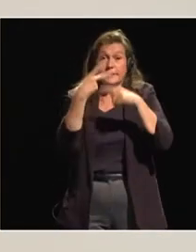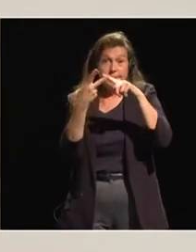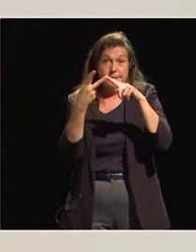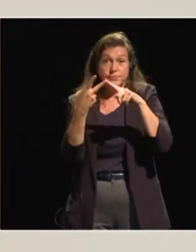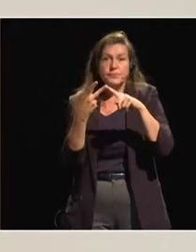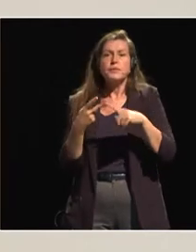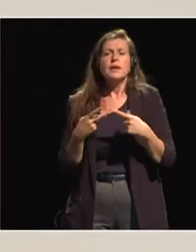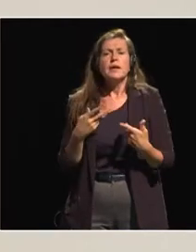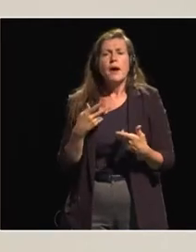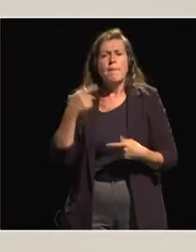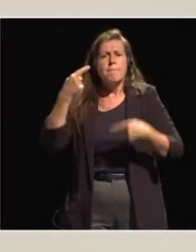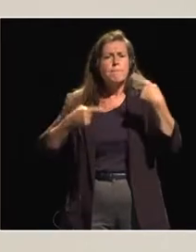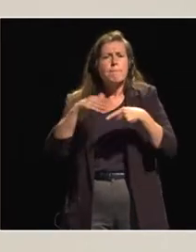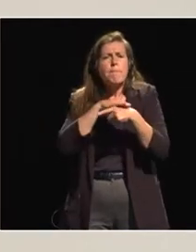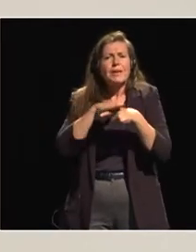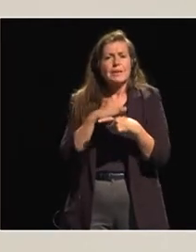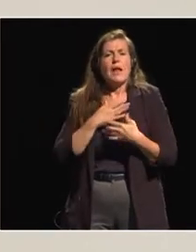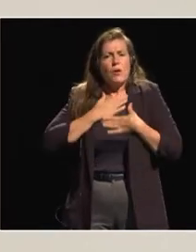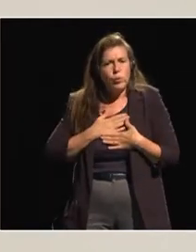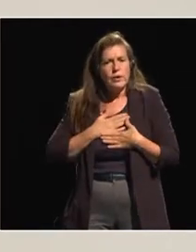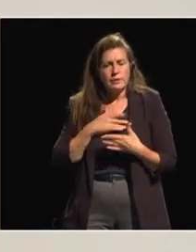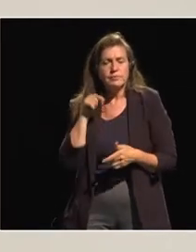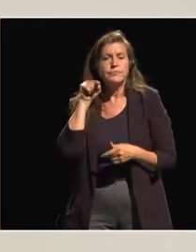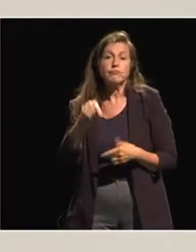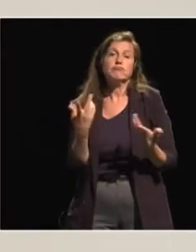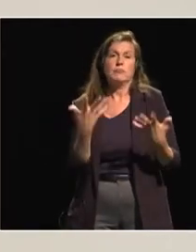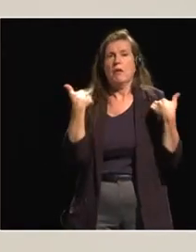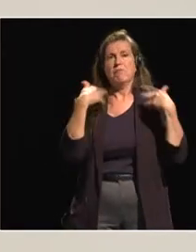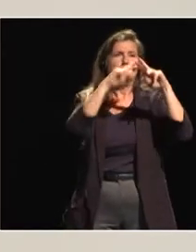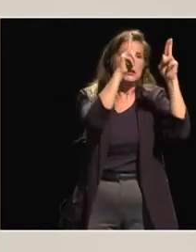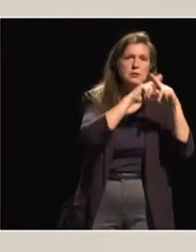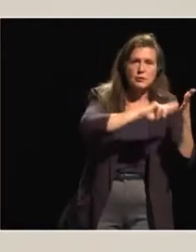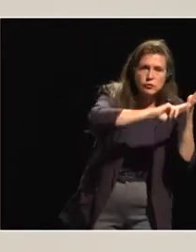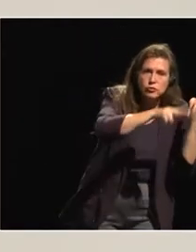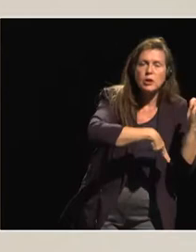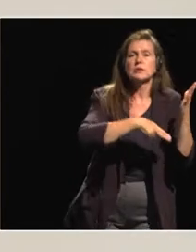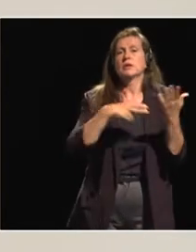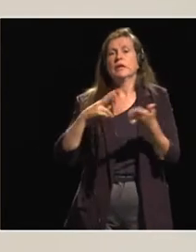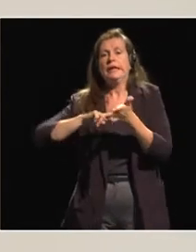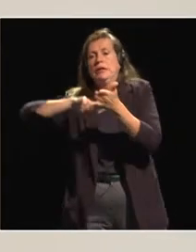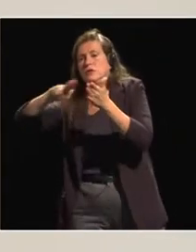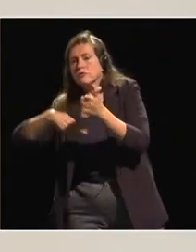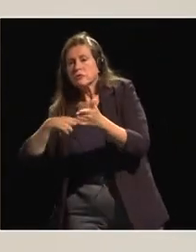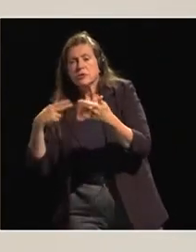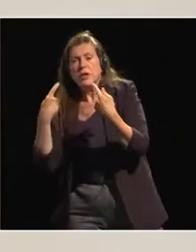potential is political will. There are international treaties.